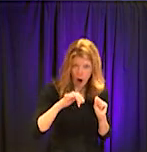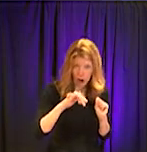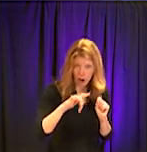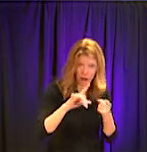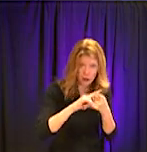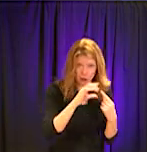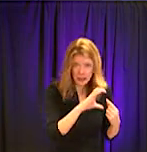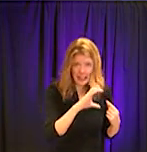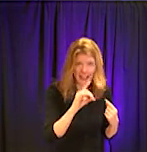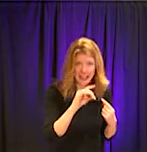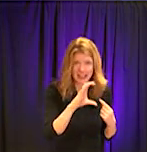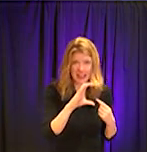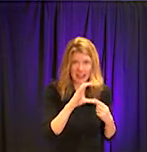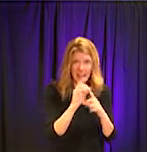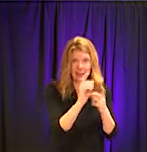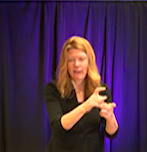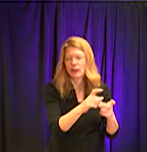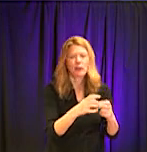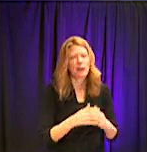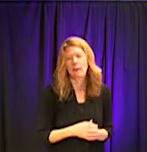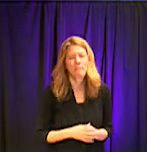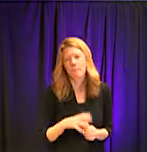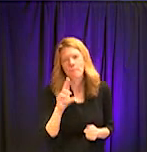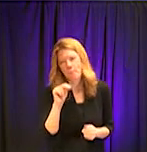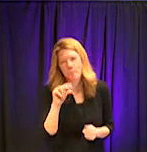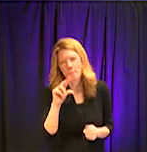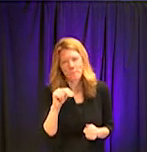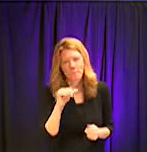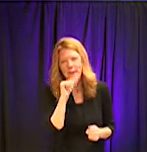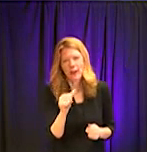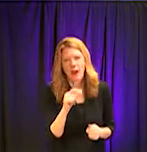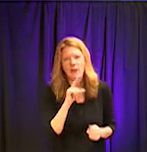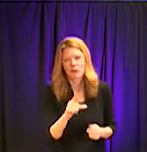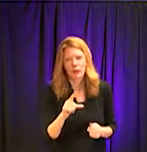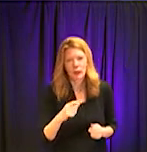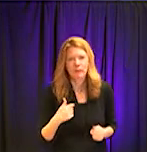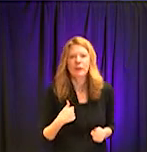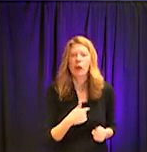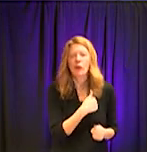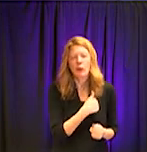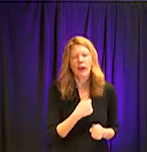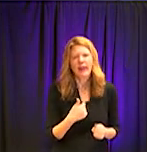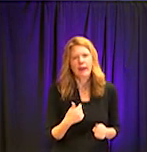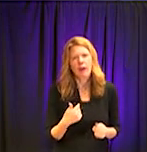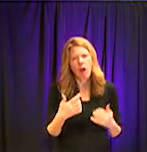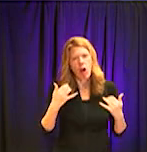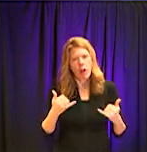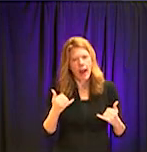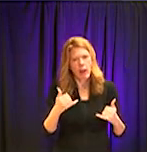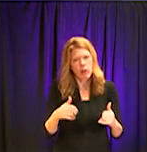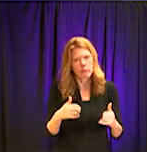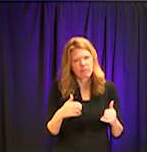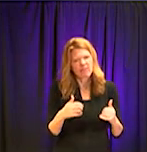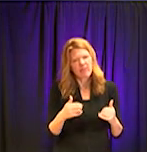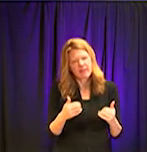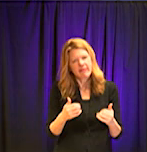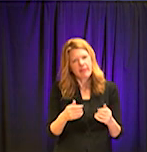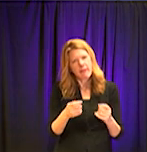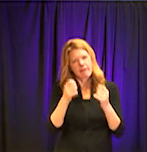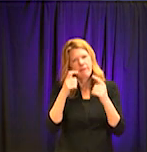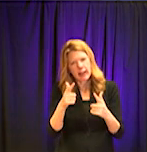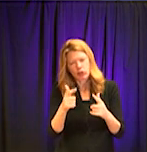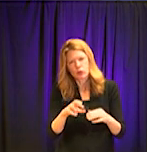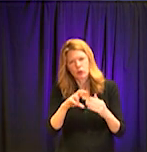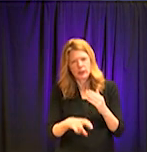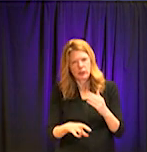it doesn't work like that. So the fact that we no longer have to do that is definitely speeding up our ability to get results. Are you, do you expect to get any more